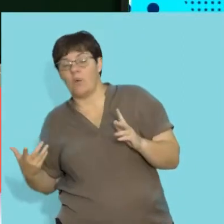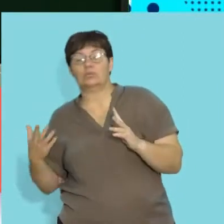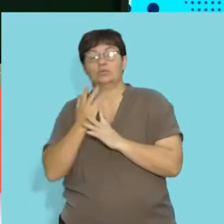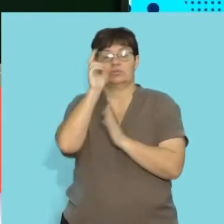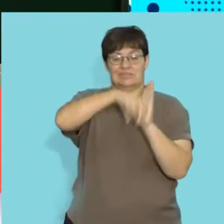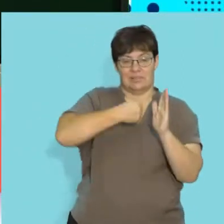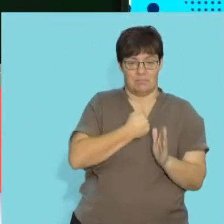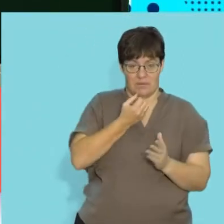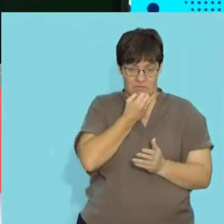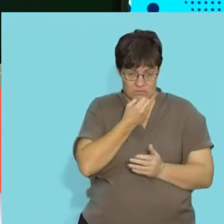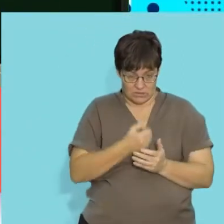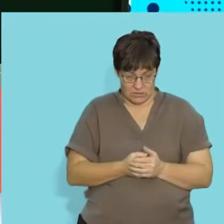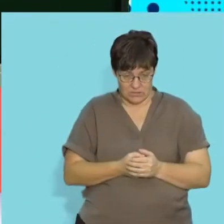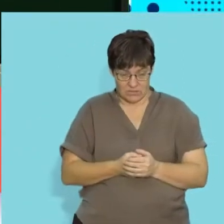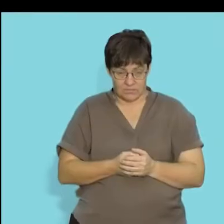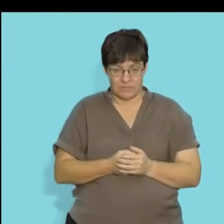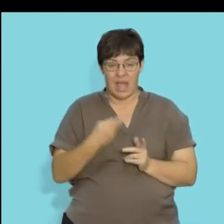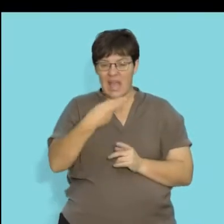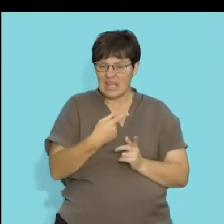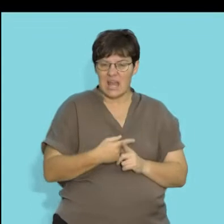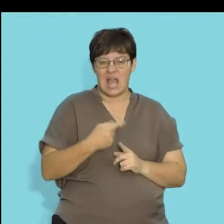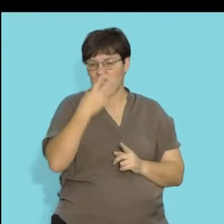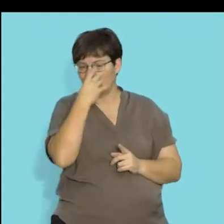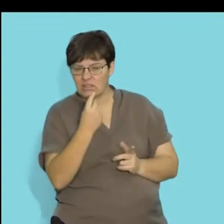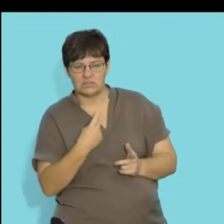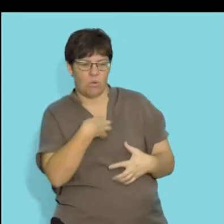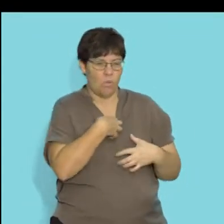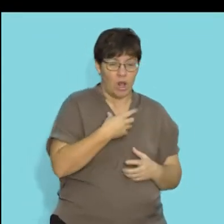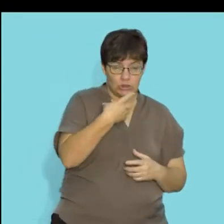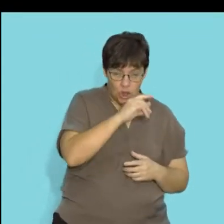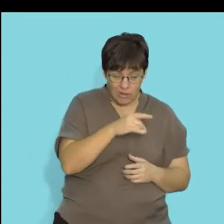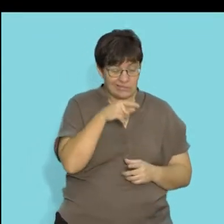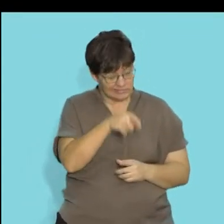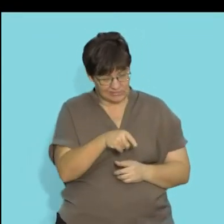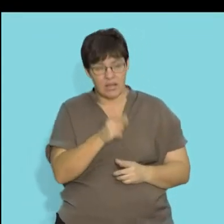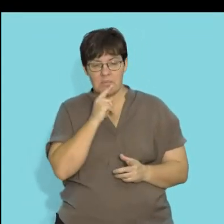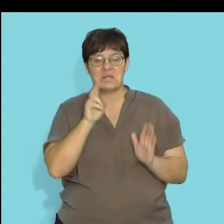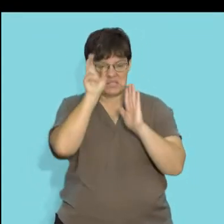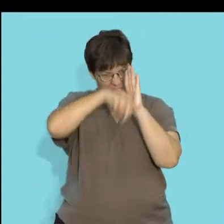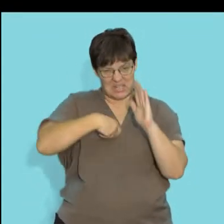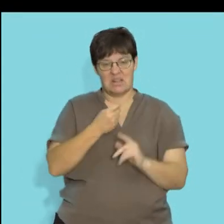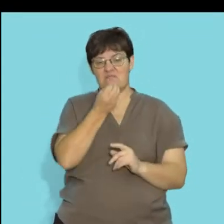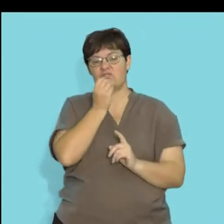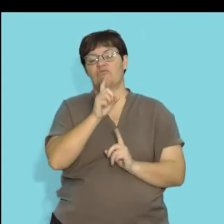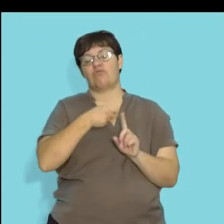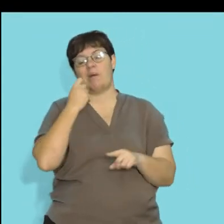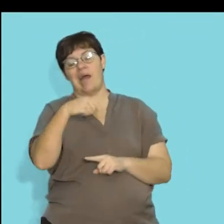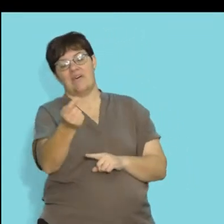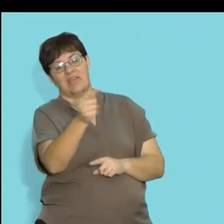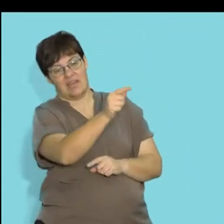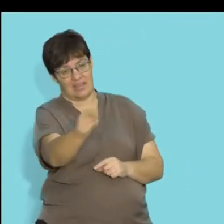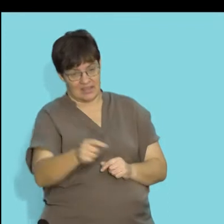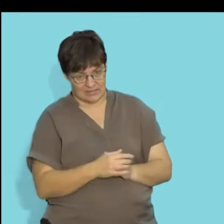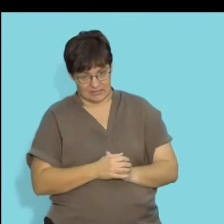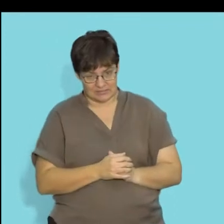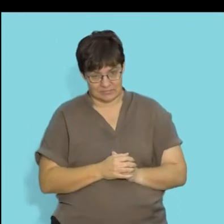other scavengers. And so, your hyenas and jackals and even your wild dogs often can be seen as predators but